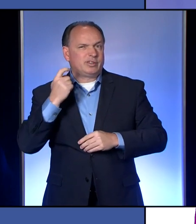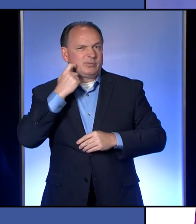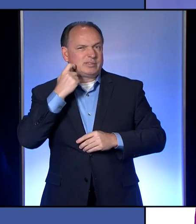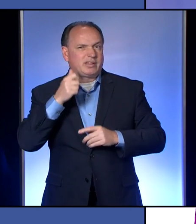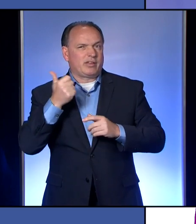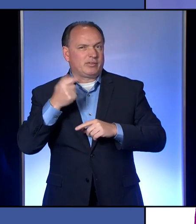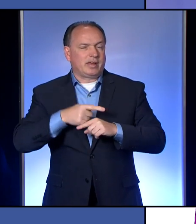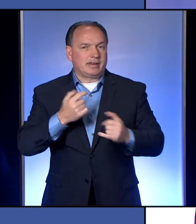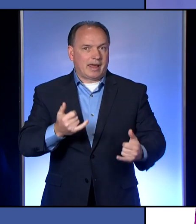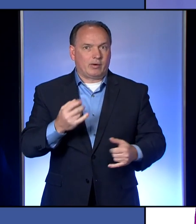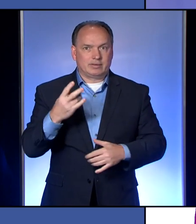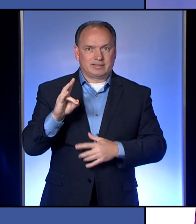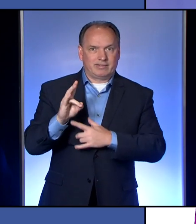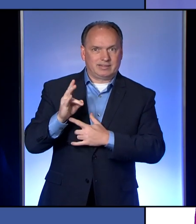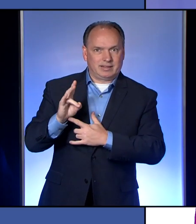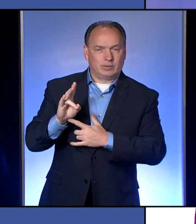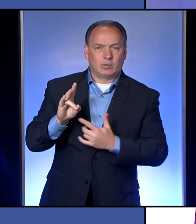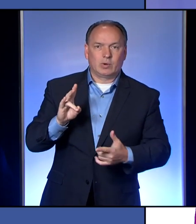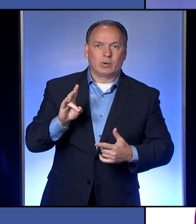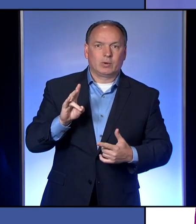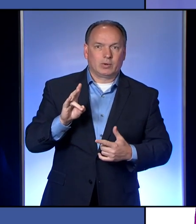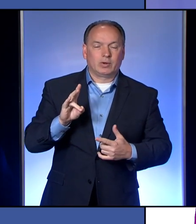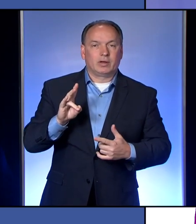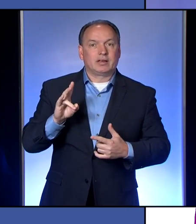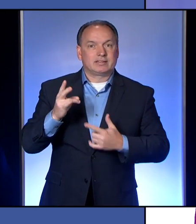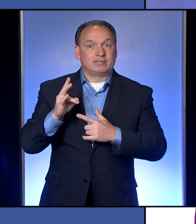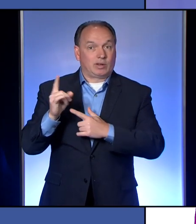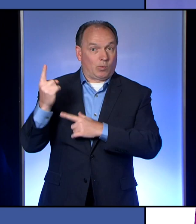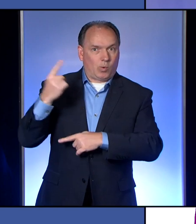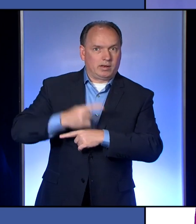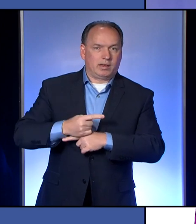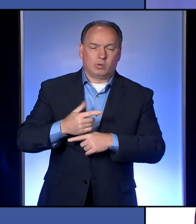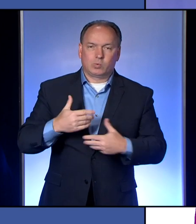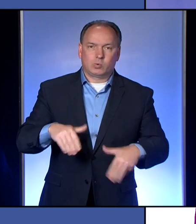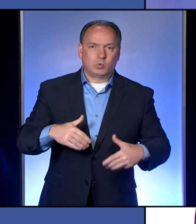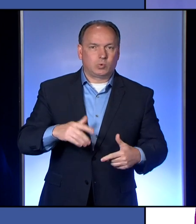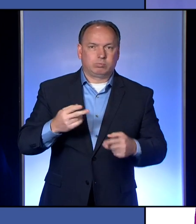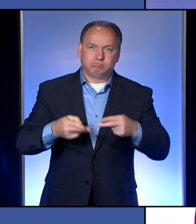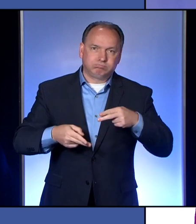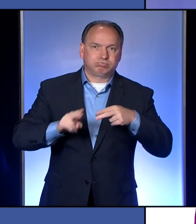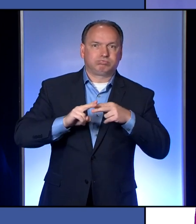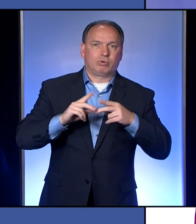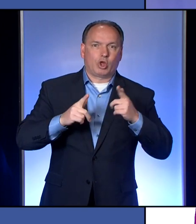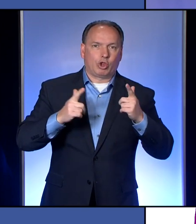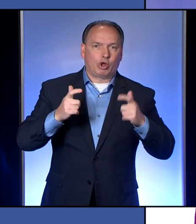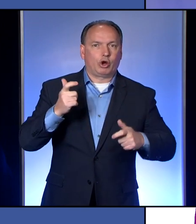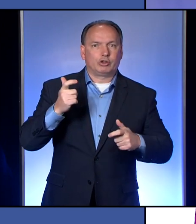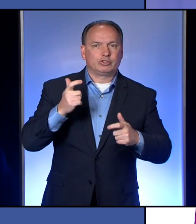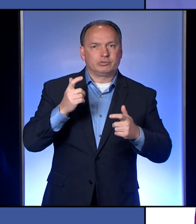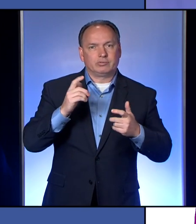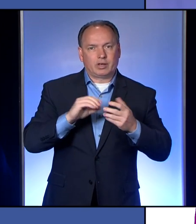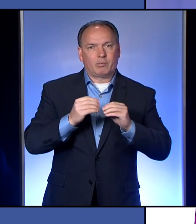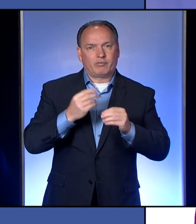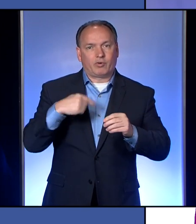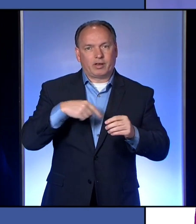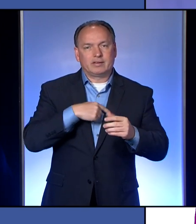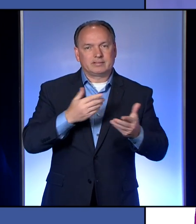and now it's 17 today. So 17 in one day, though, is a large number for us here in Erie County. And